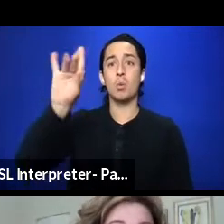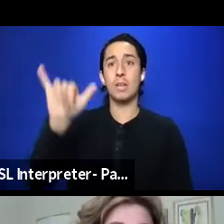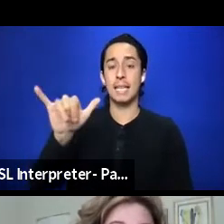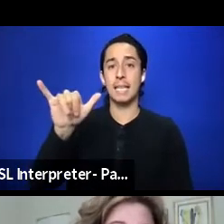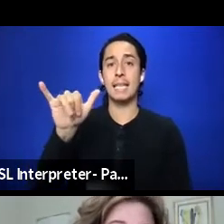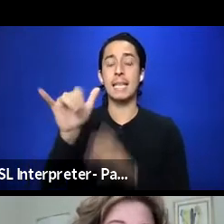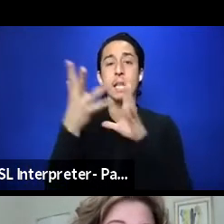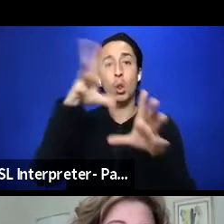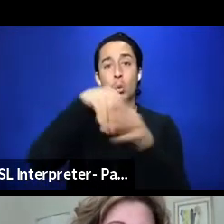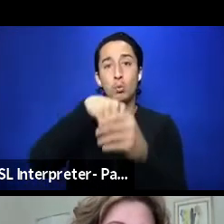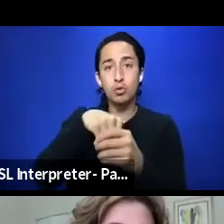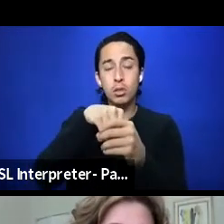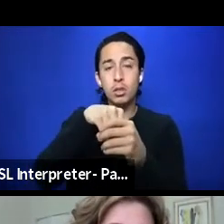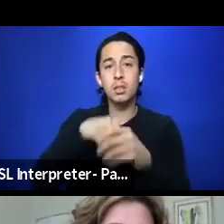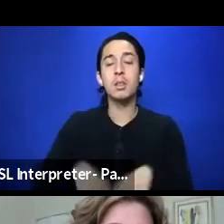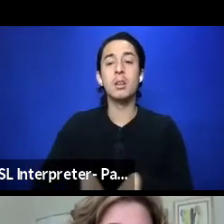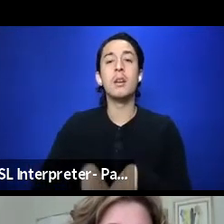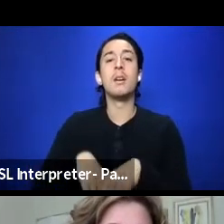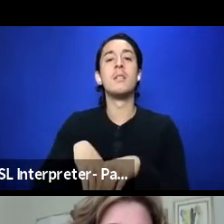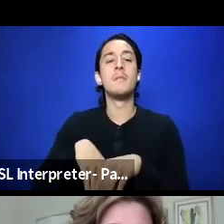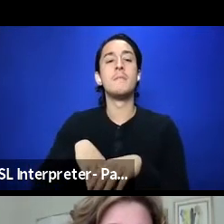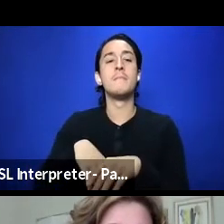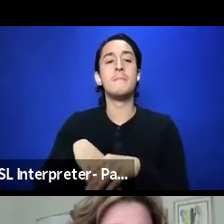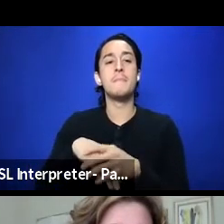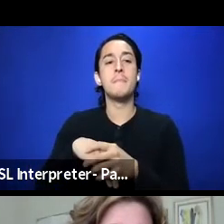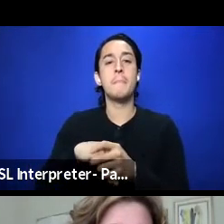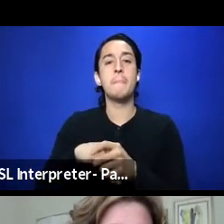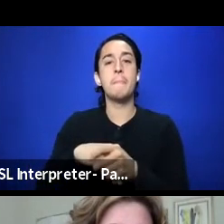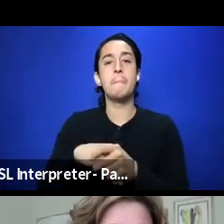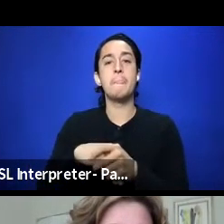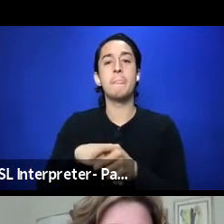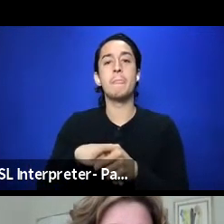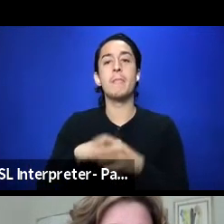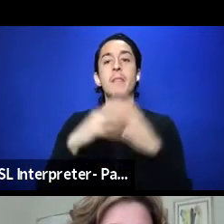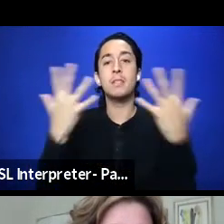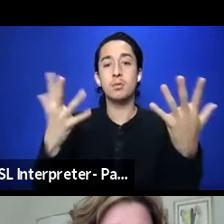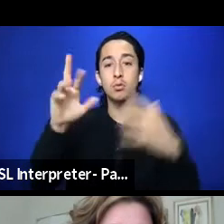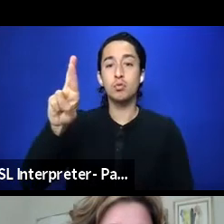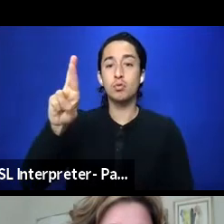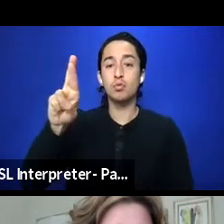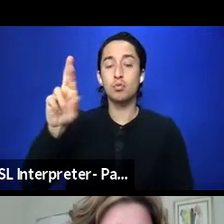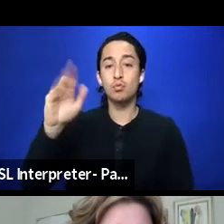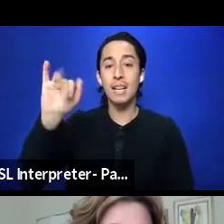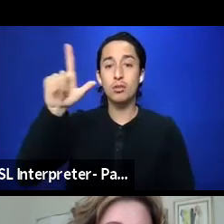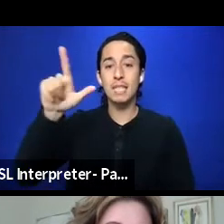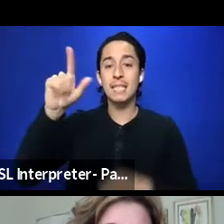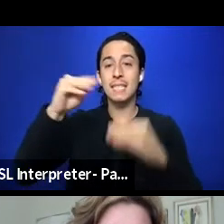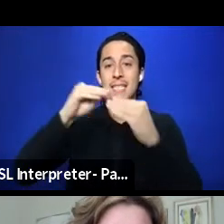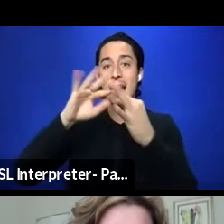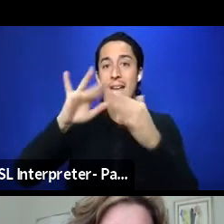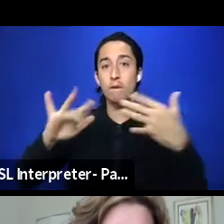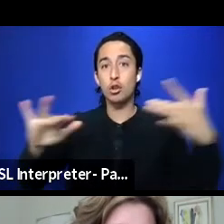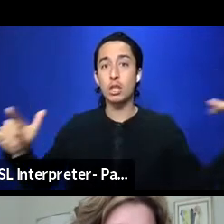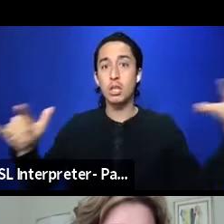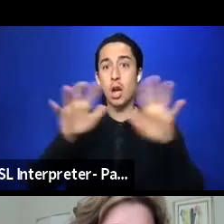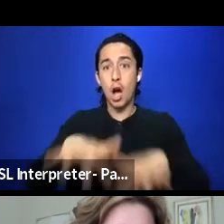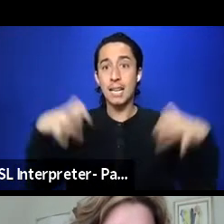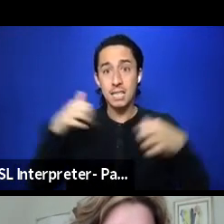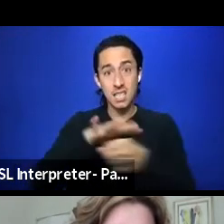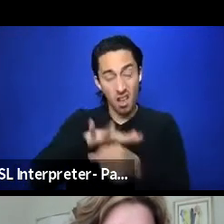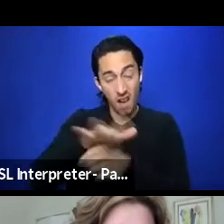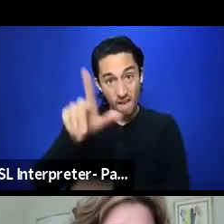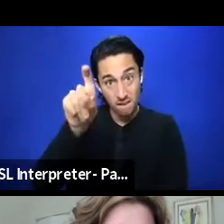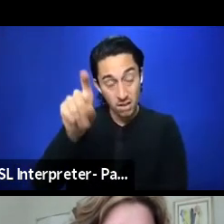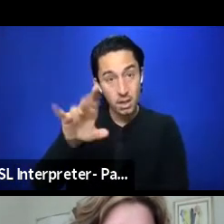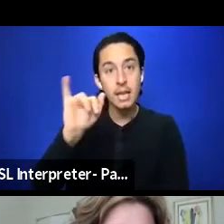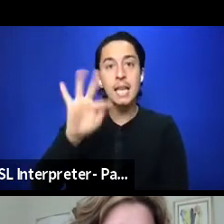is a racially diverse audience enough, right? What about if you're a Black